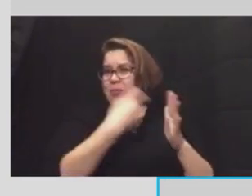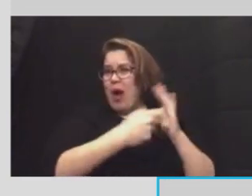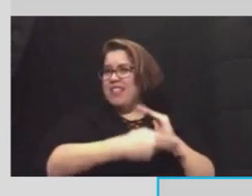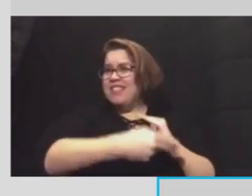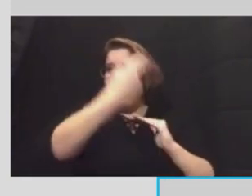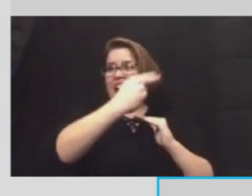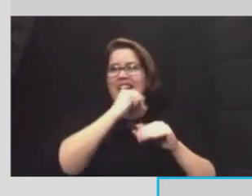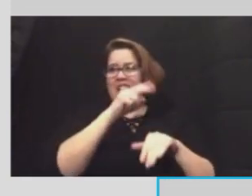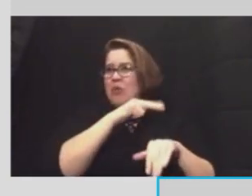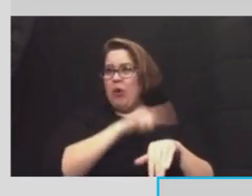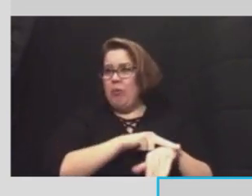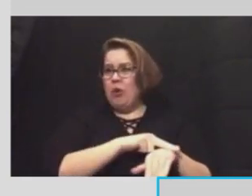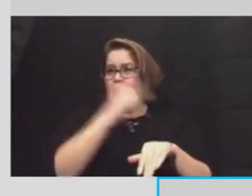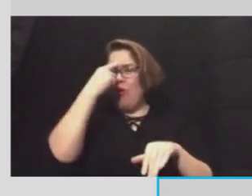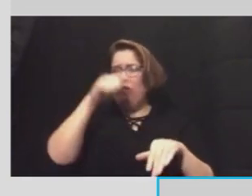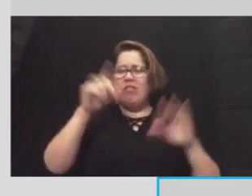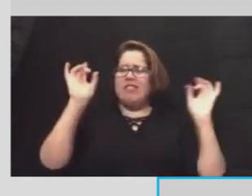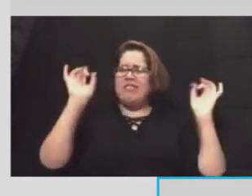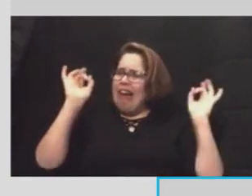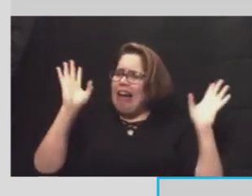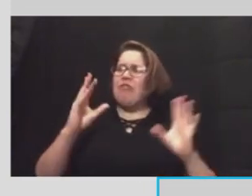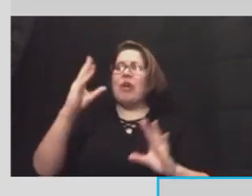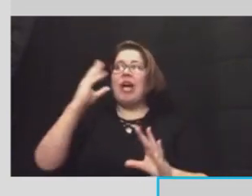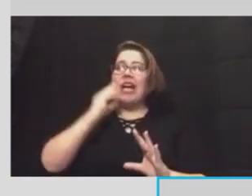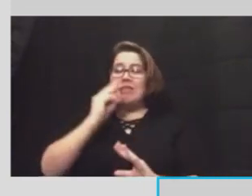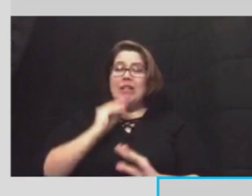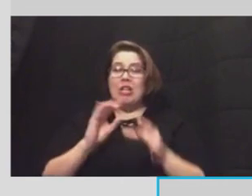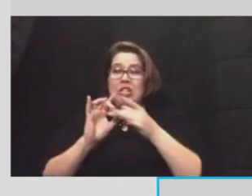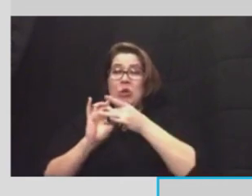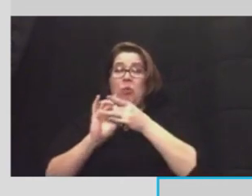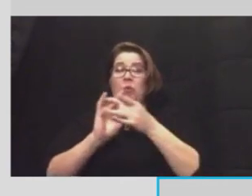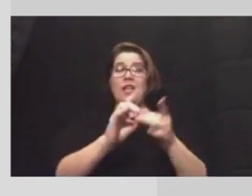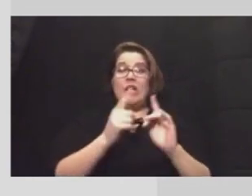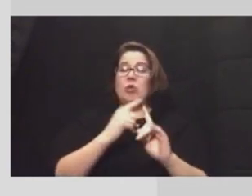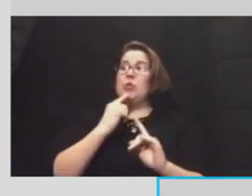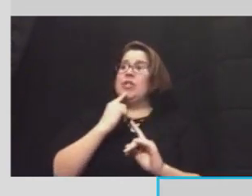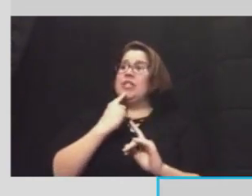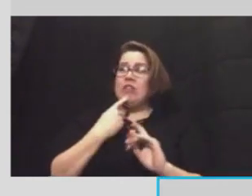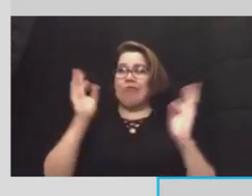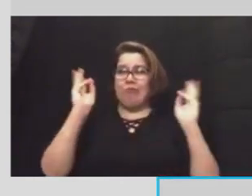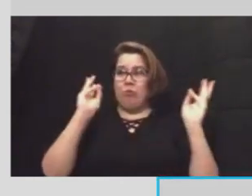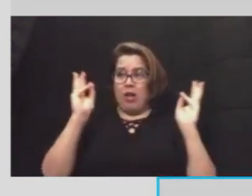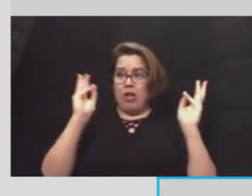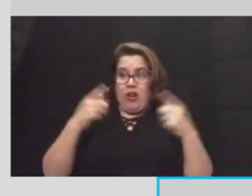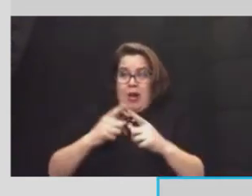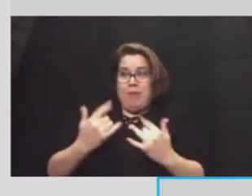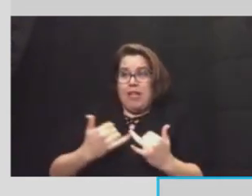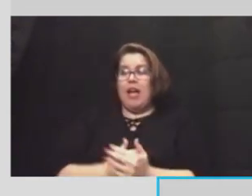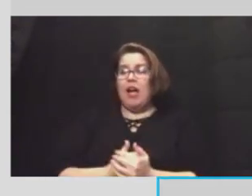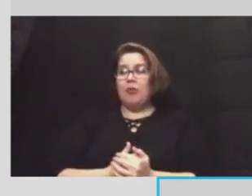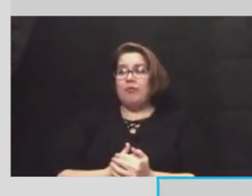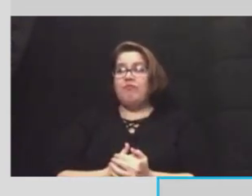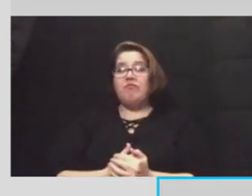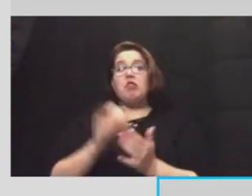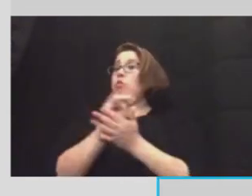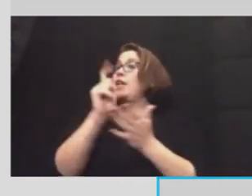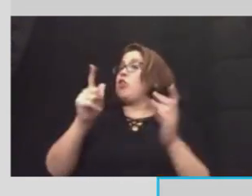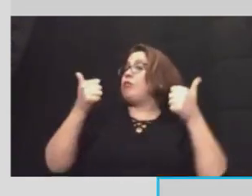this terrible thing that we're facing with respect to the severe weather we're having. Okay. So that's it, Mayor.